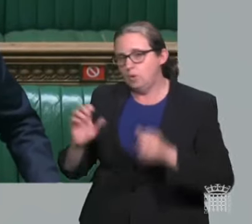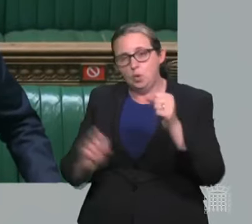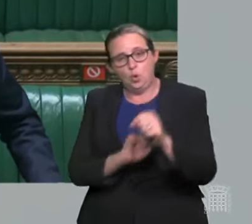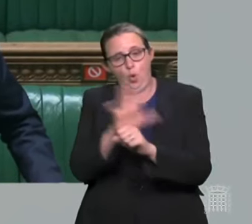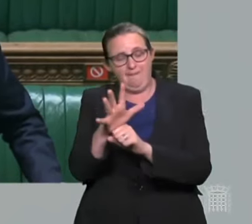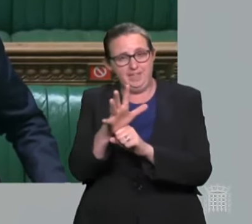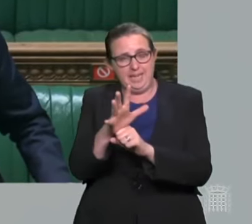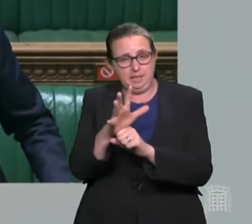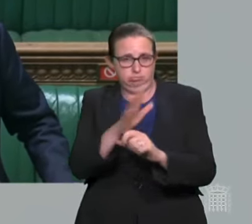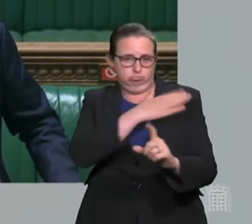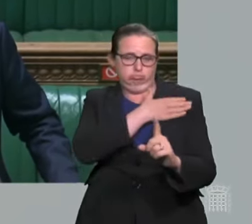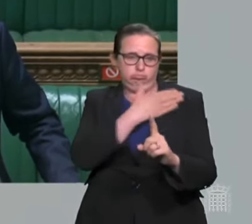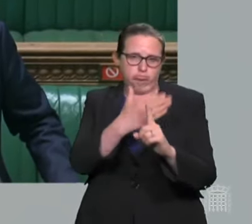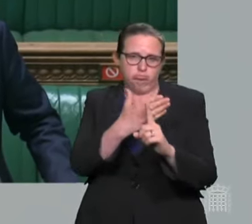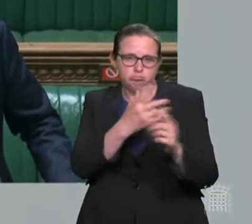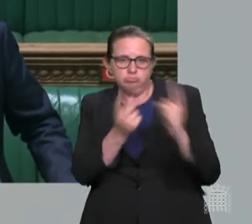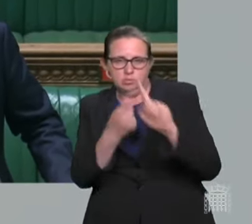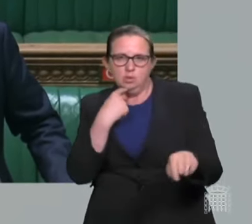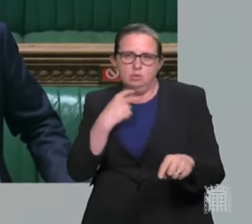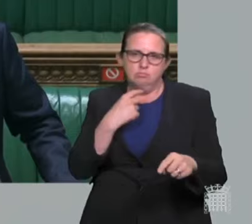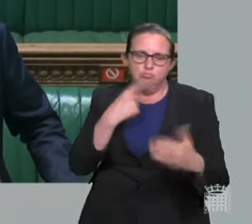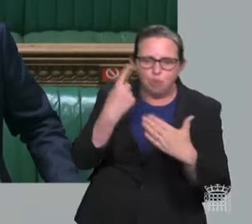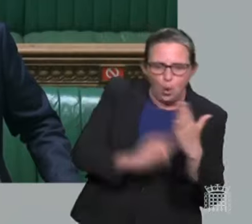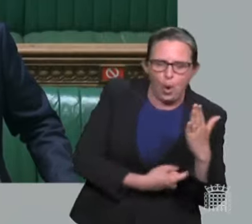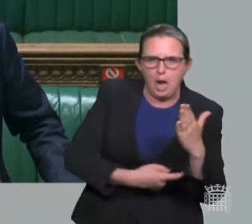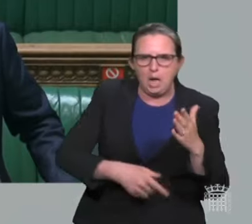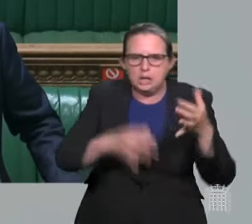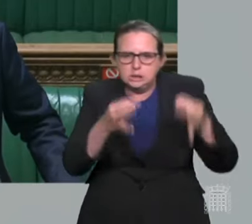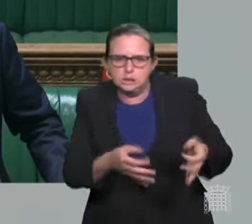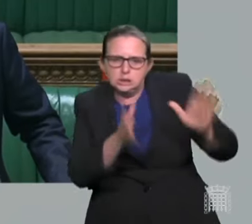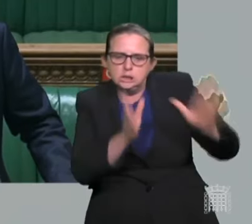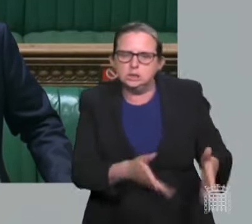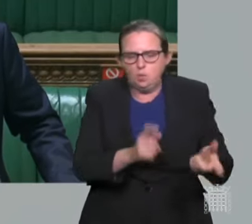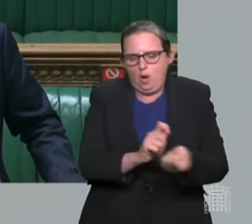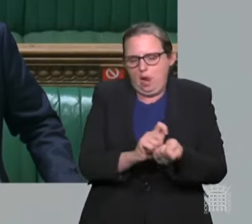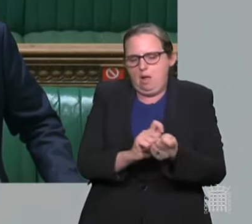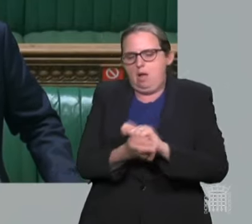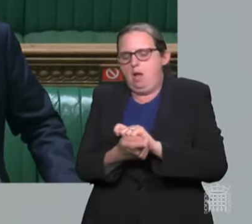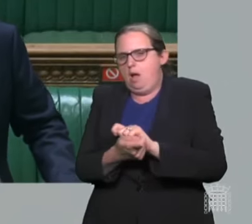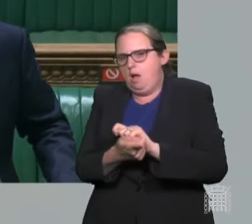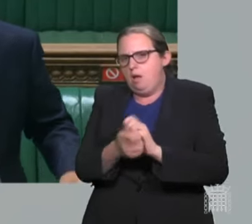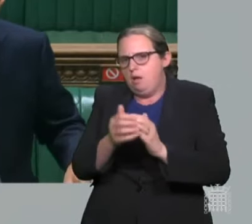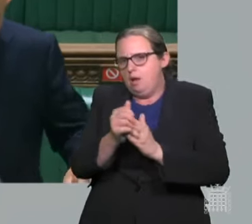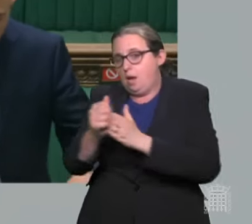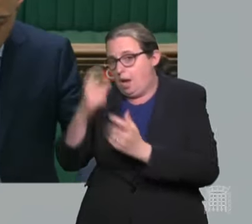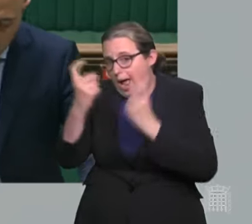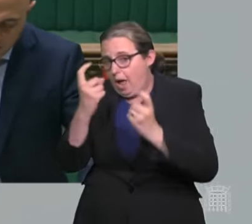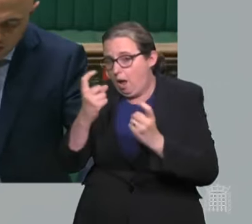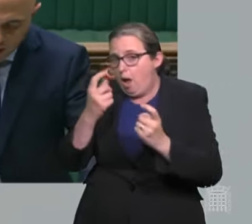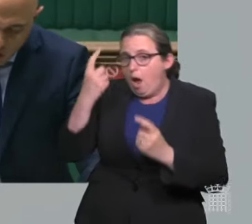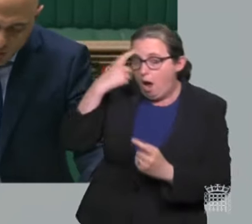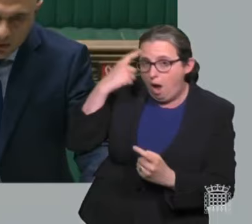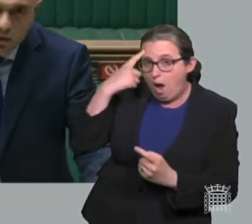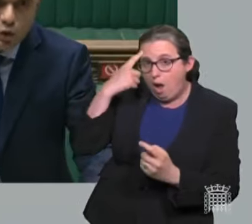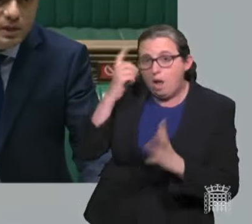regulations to one of guidance and good sense. We will revoke all social distancing guidance,